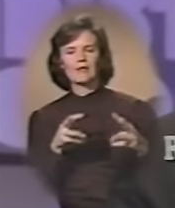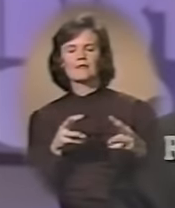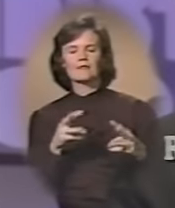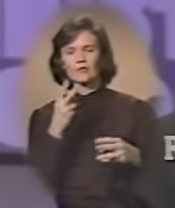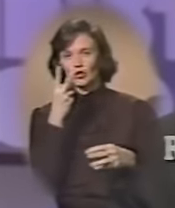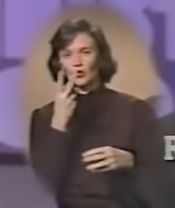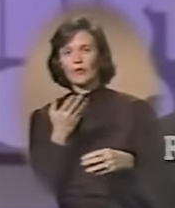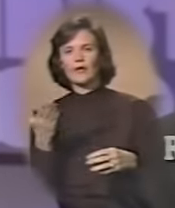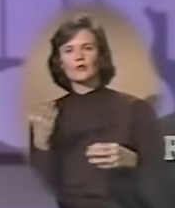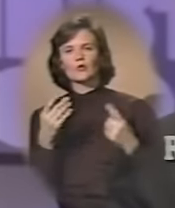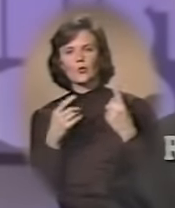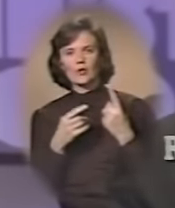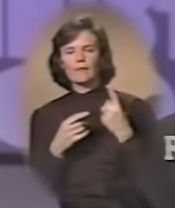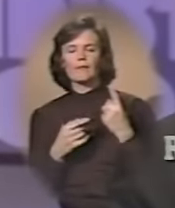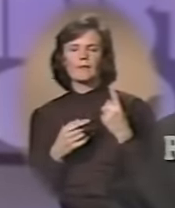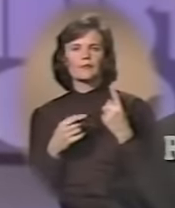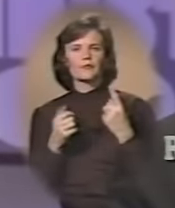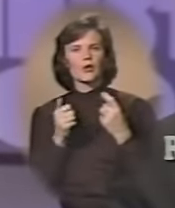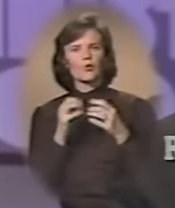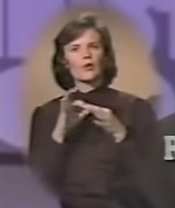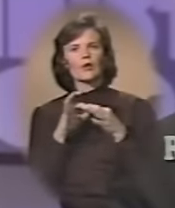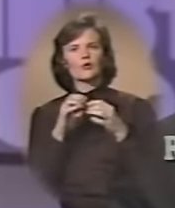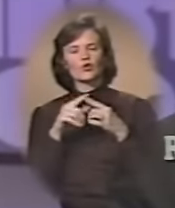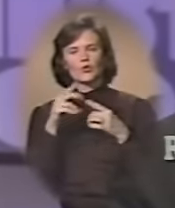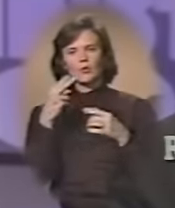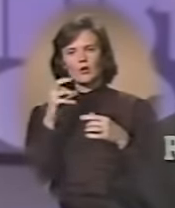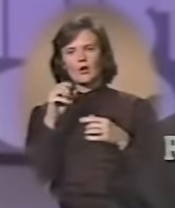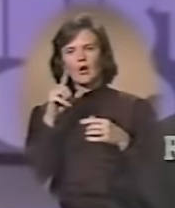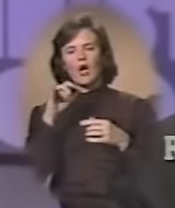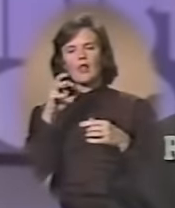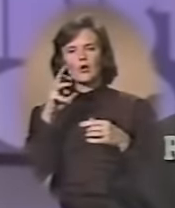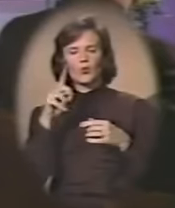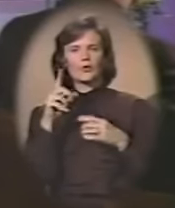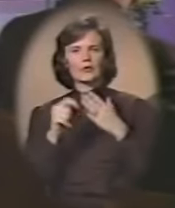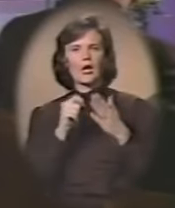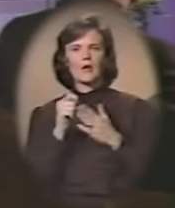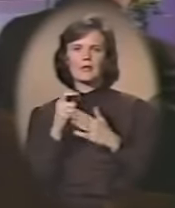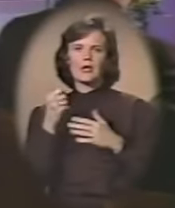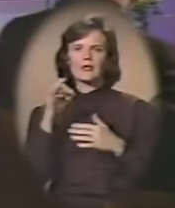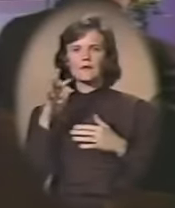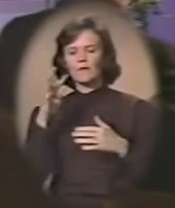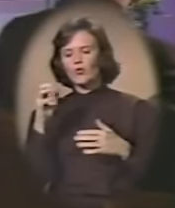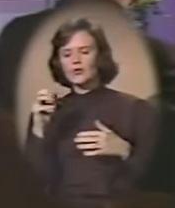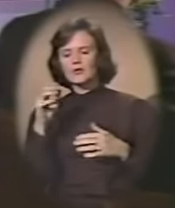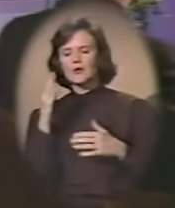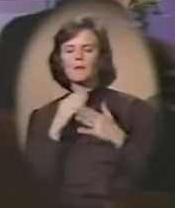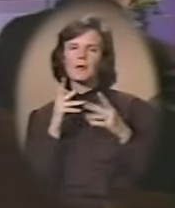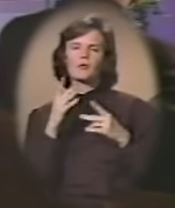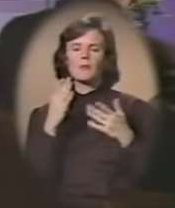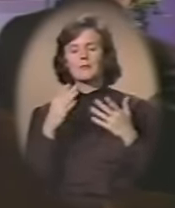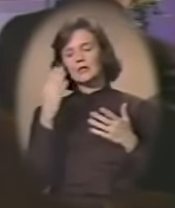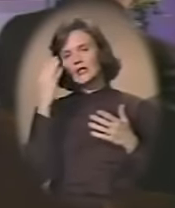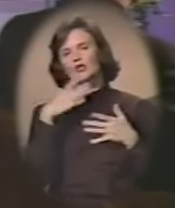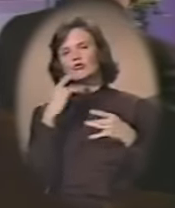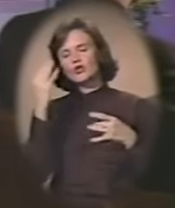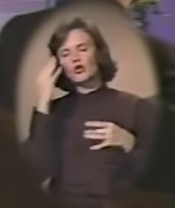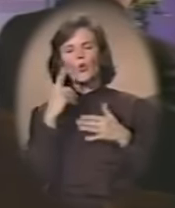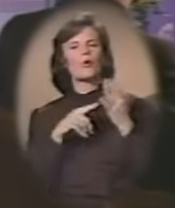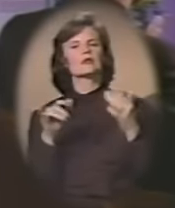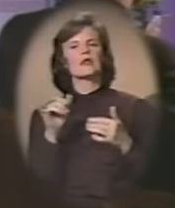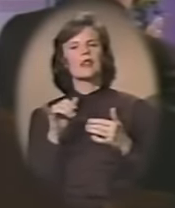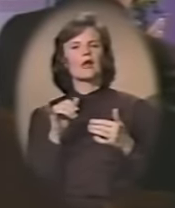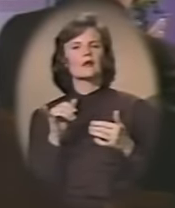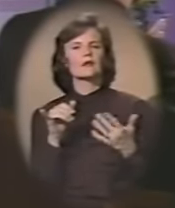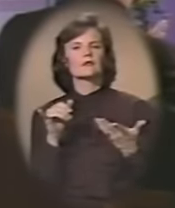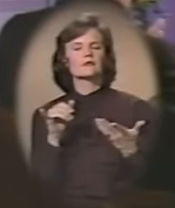Two things. One, just with reference to the Hollywood era and the days of the 40s, some people might be interested in knowing what was it